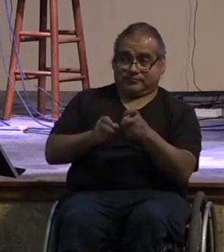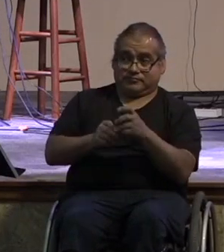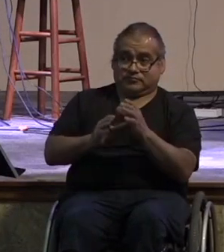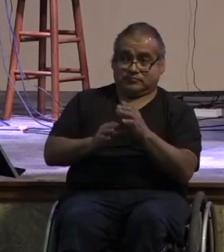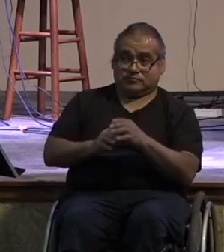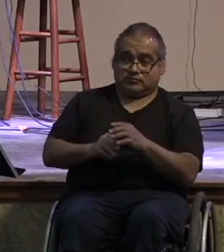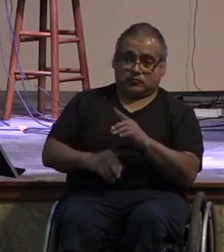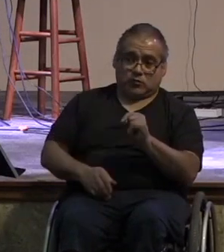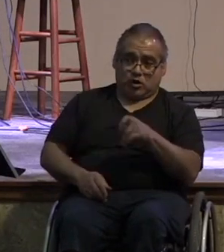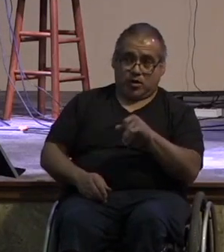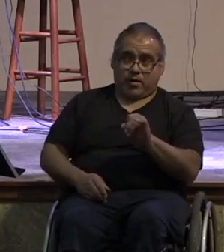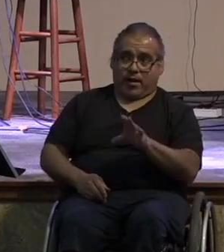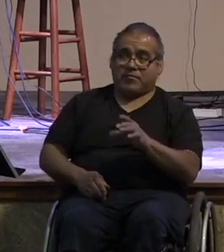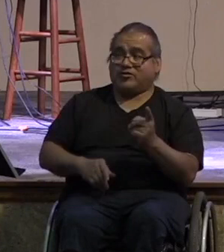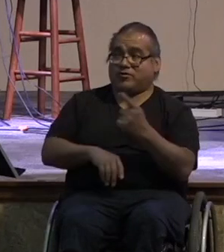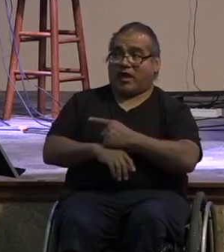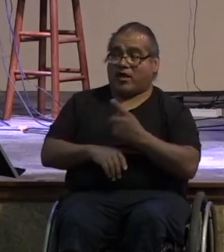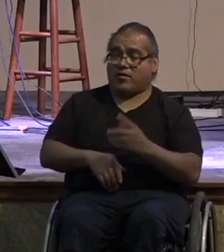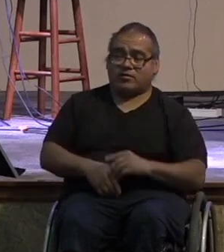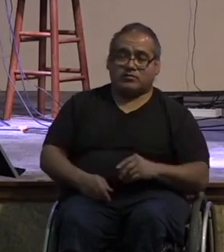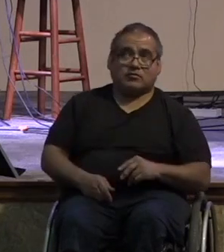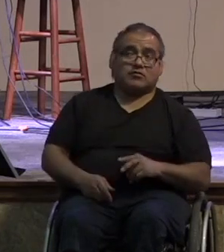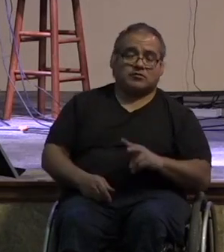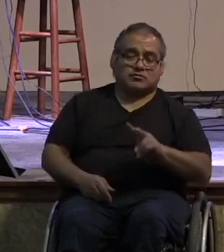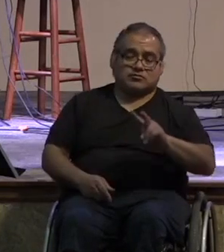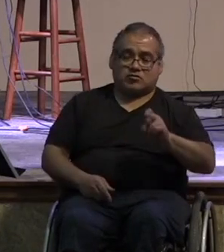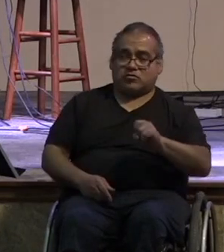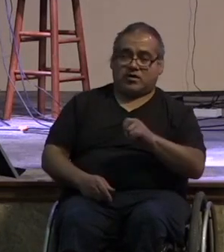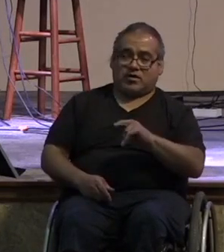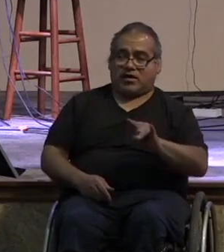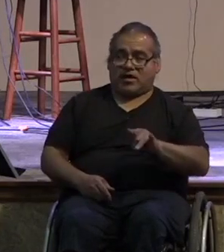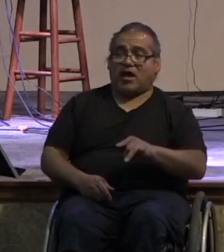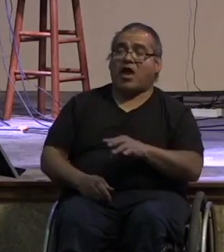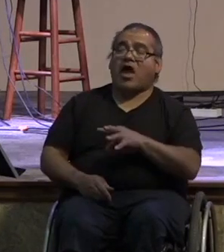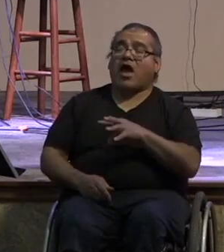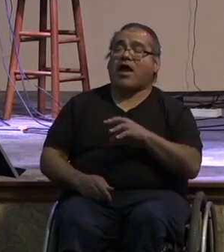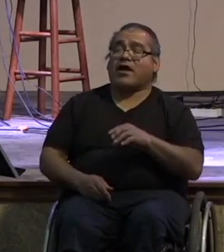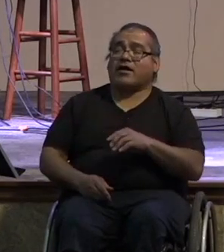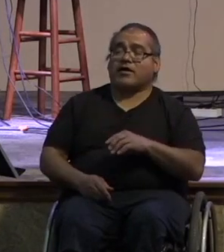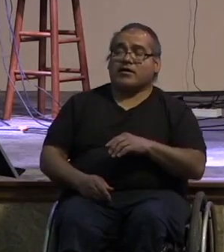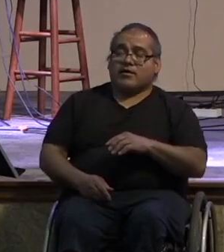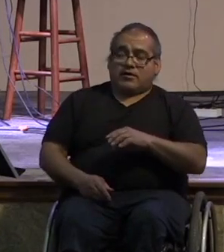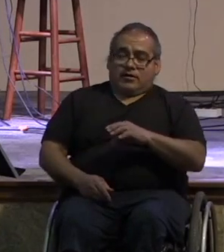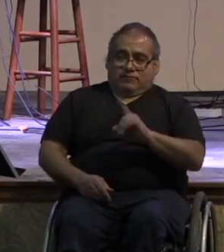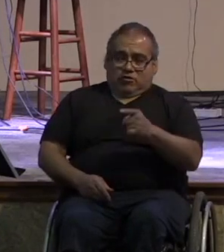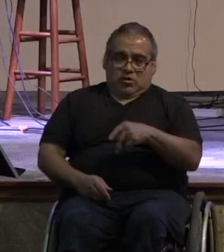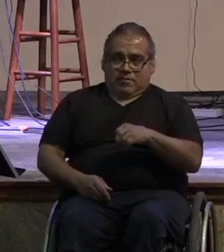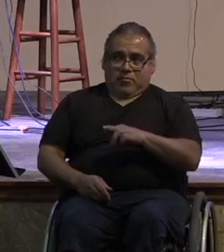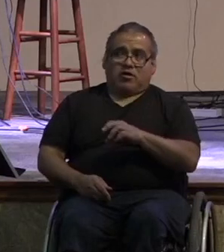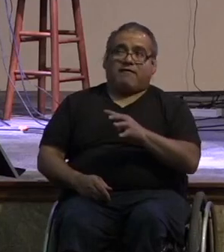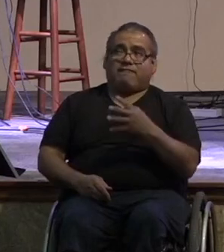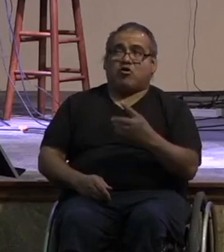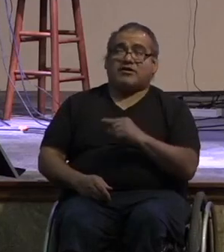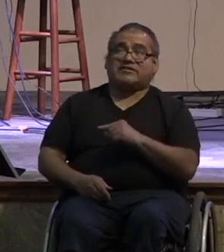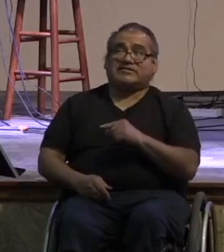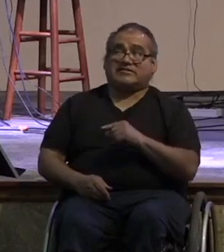second corinthians 8 1 through 15 second corinthians 9 6 through 7 and first peter 4 7 through 11